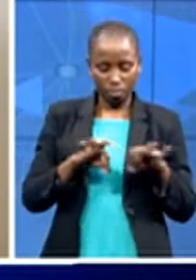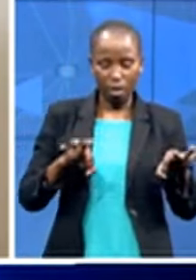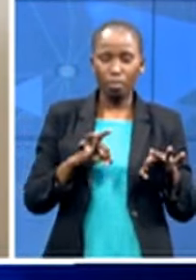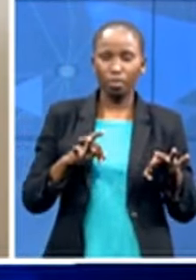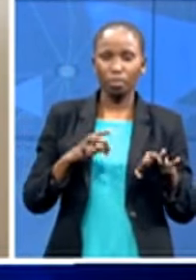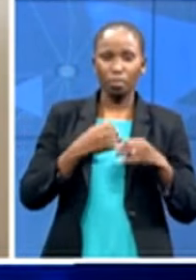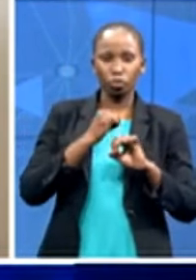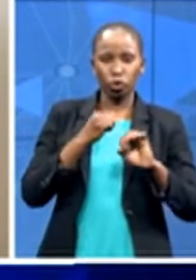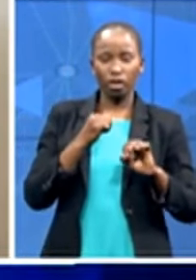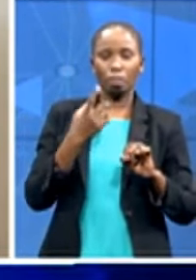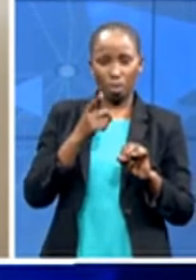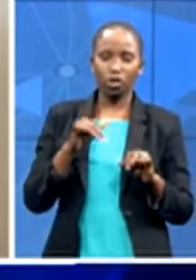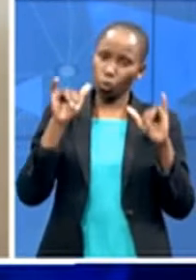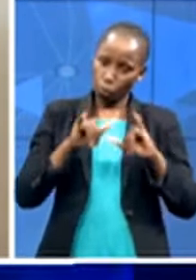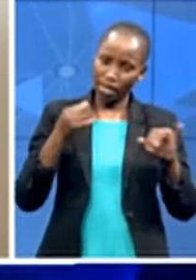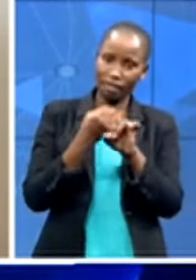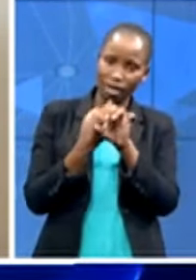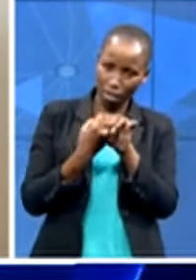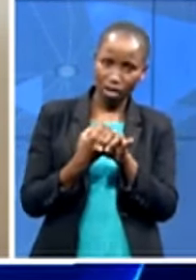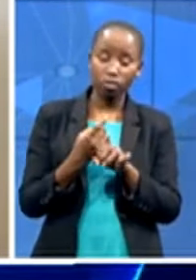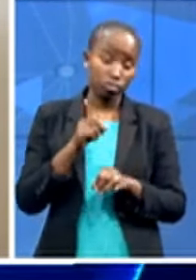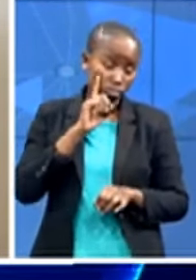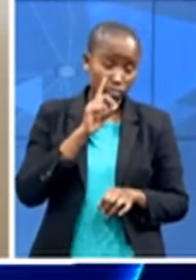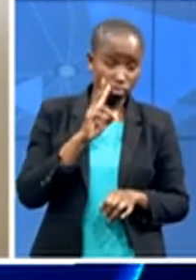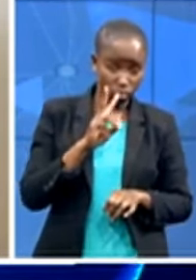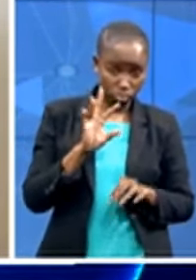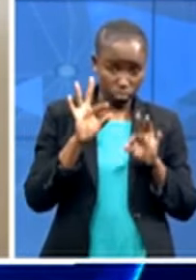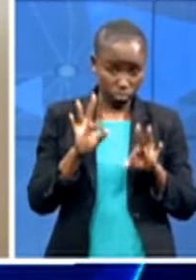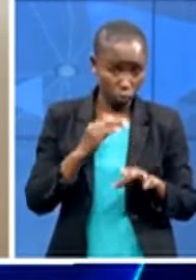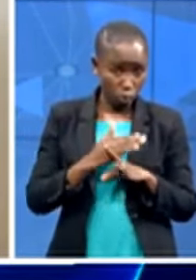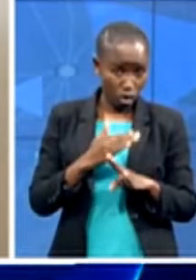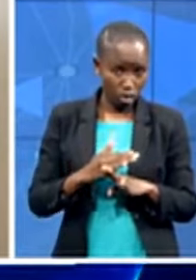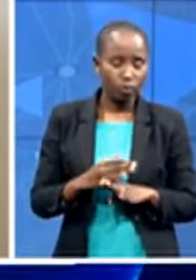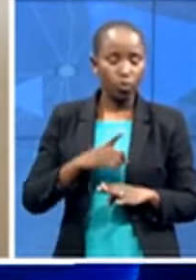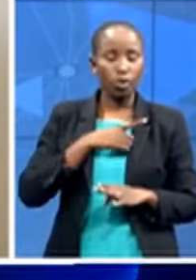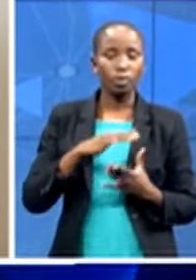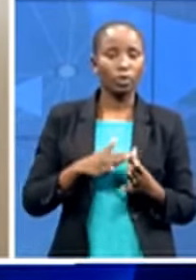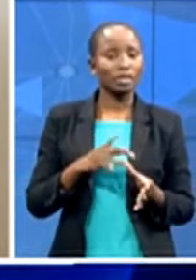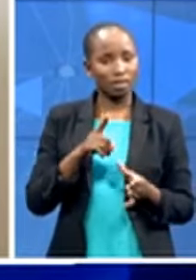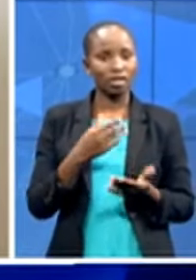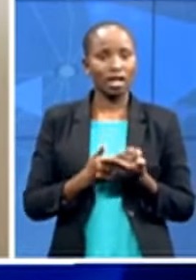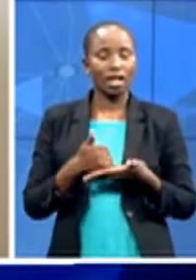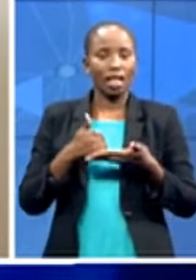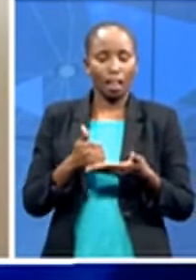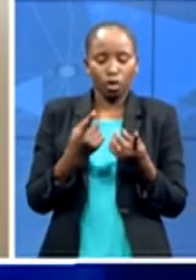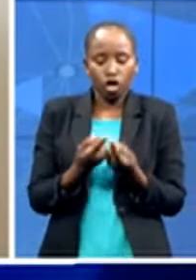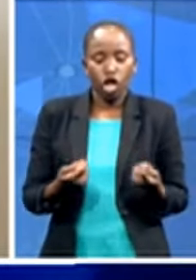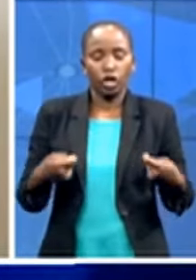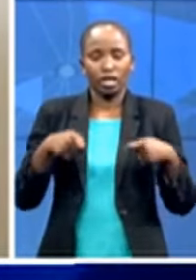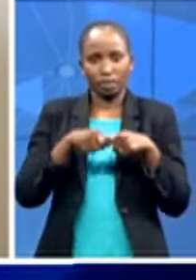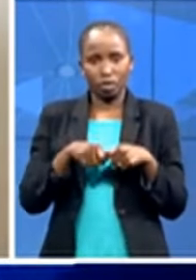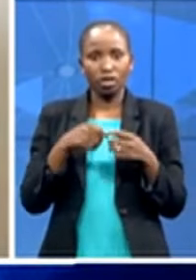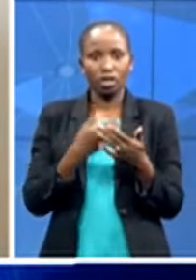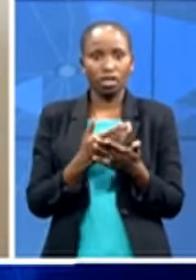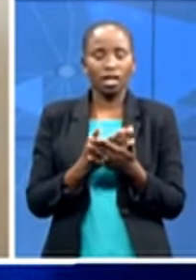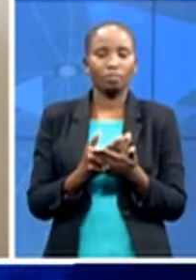feedback that then will encourage or will will will contribute to the improvement of the current product but also feedback